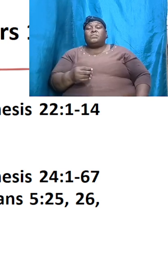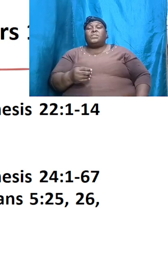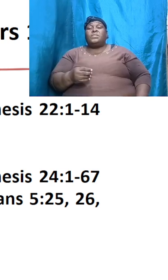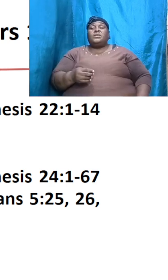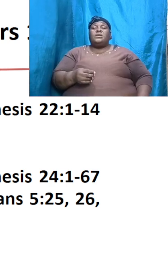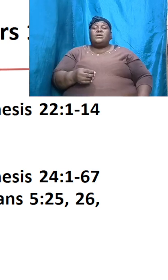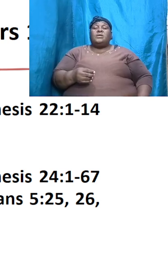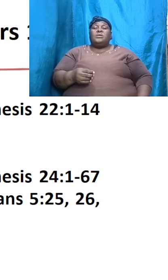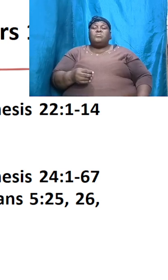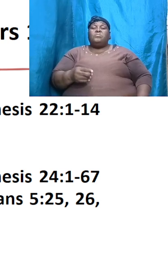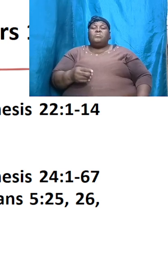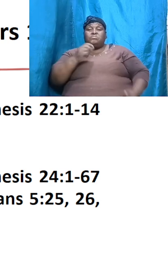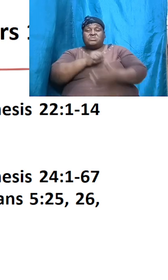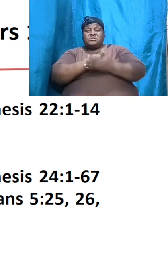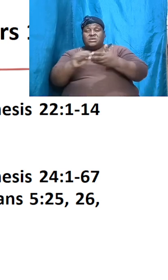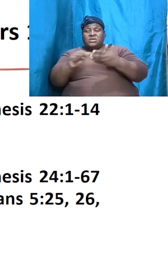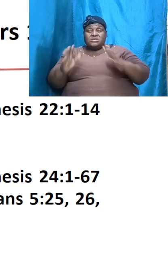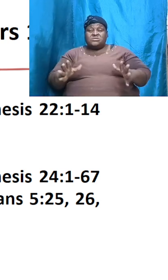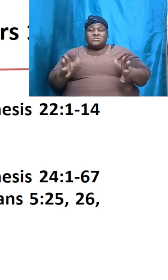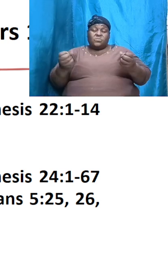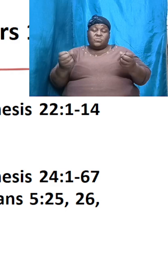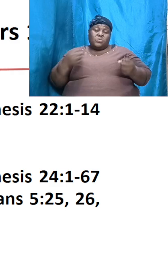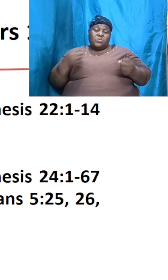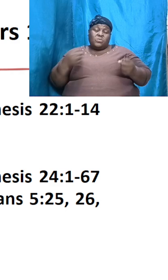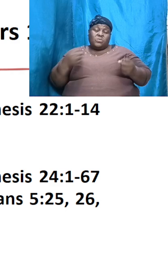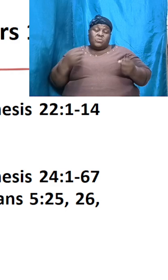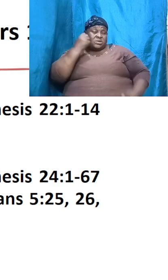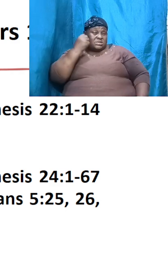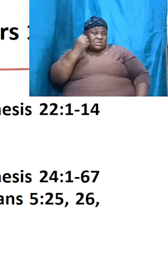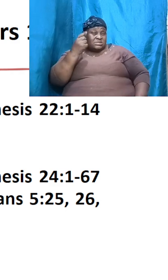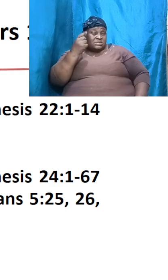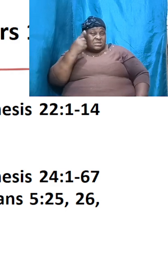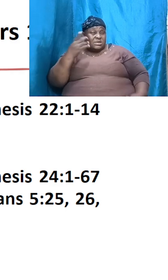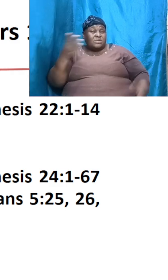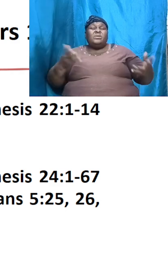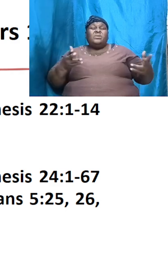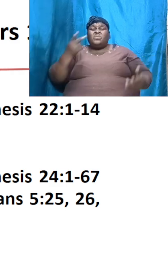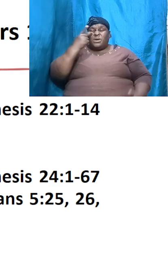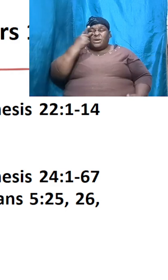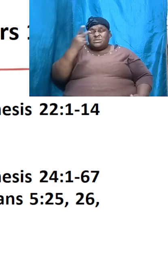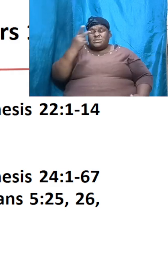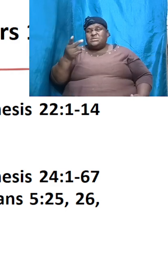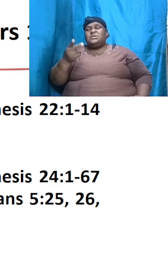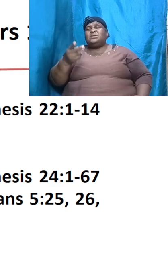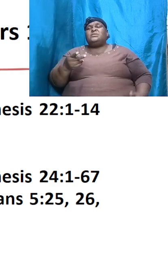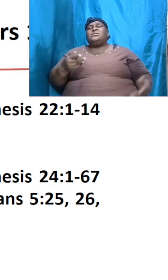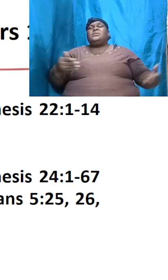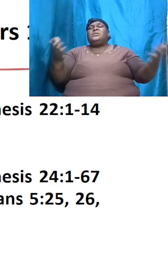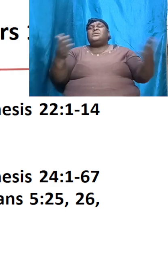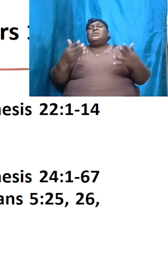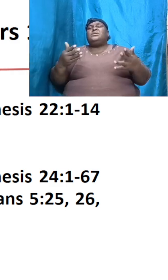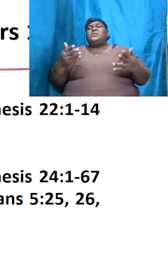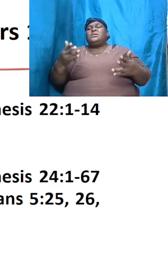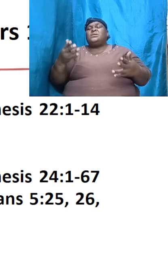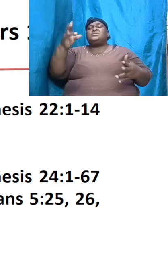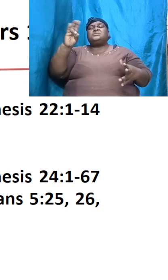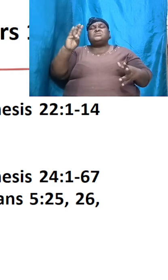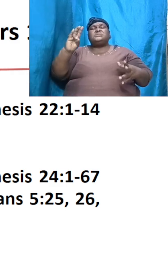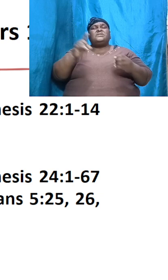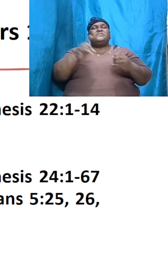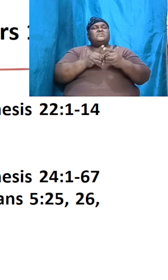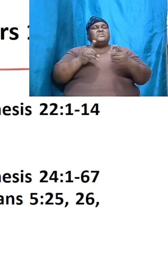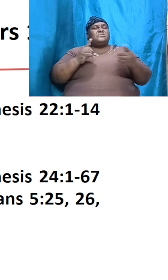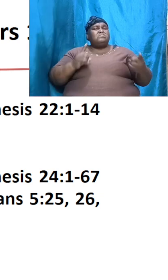beloved I want us to understand that what we are seeing here in the seventh division